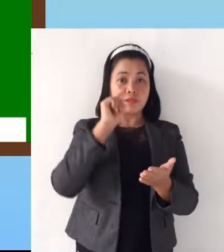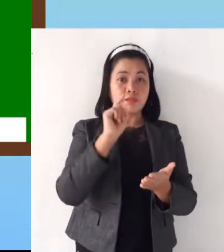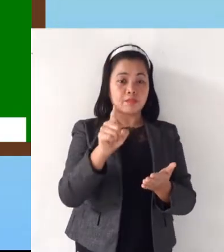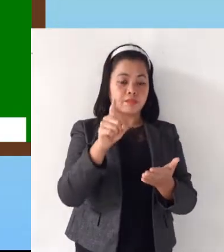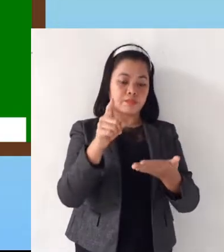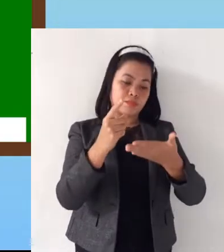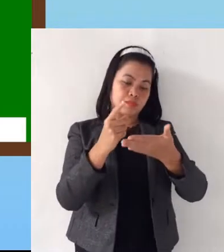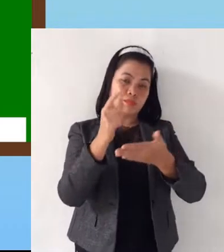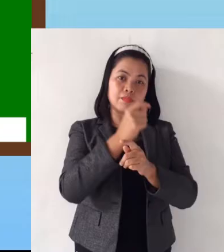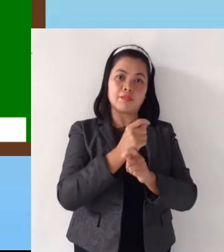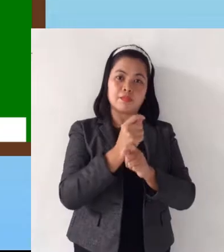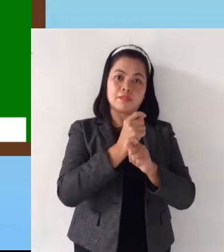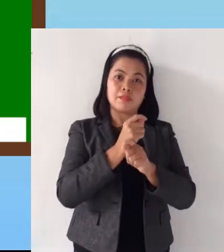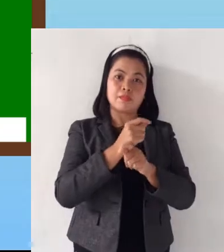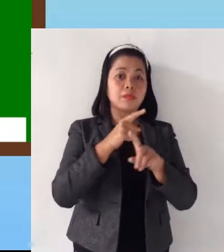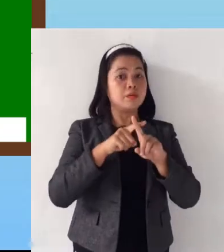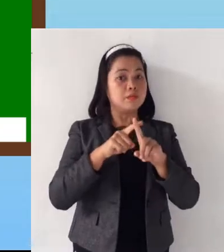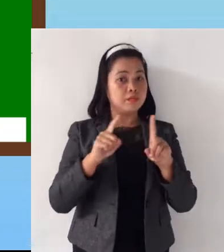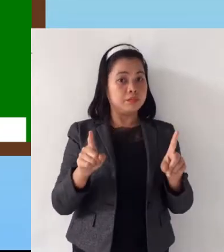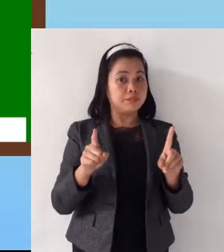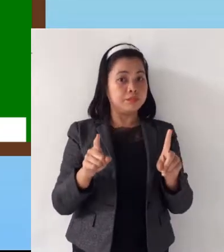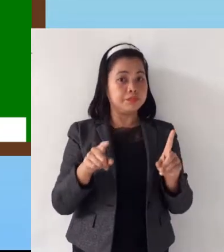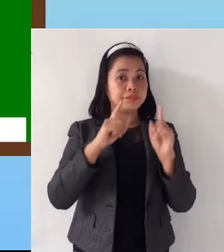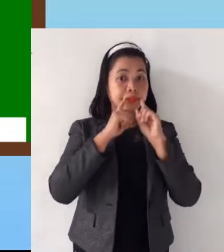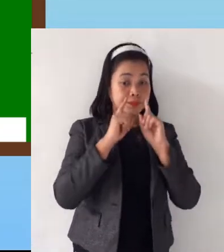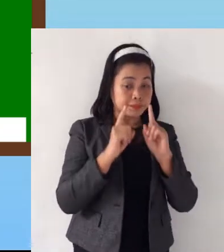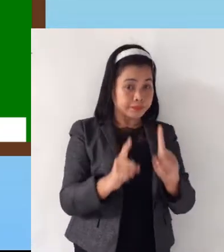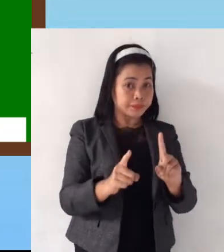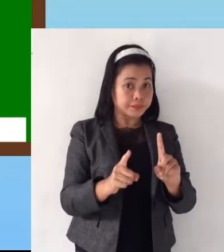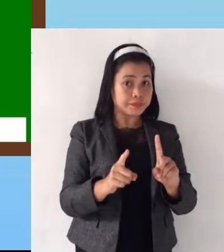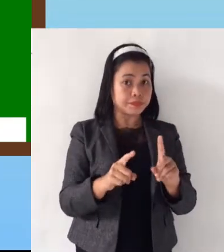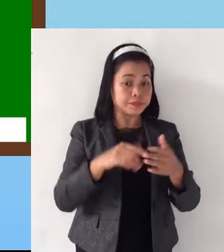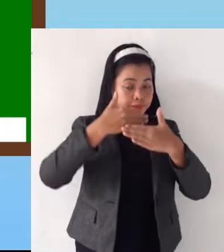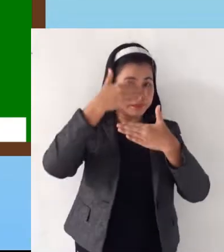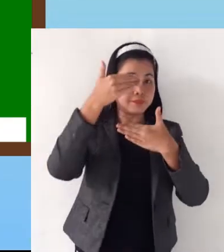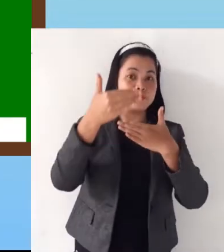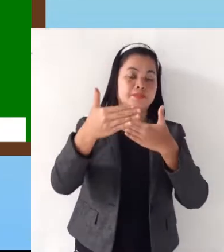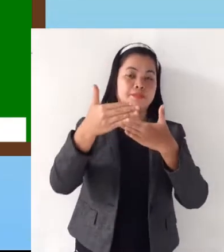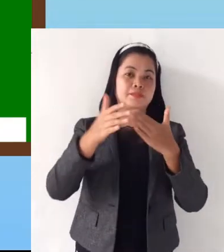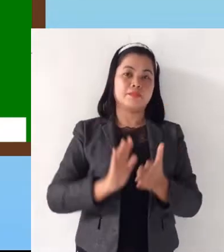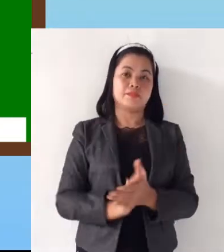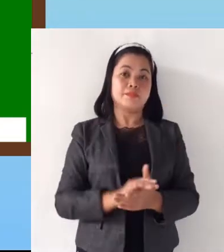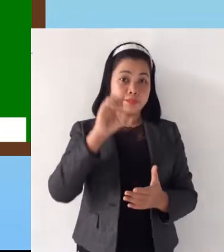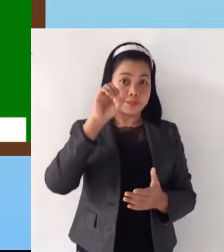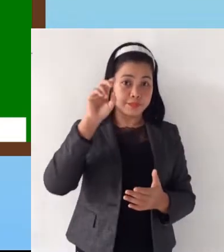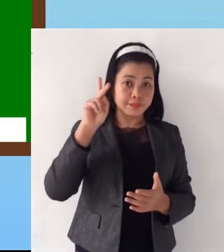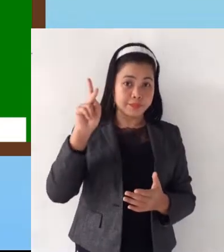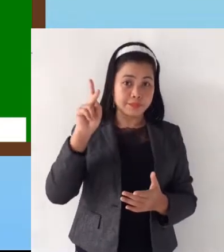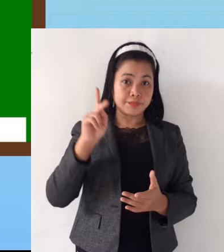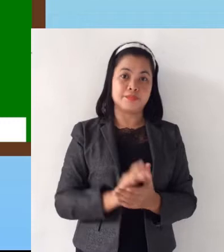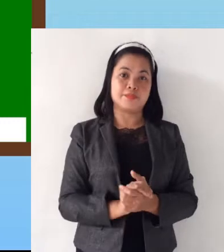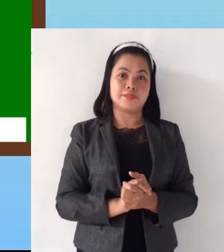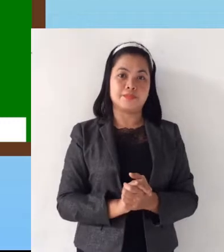to take. But we will answer that one later. Okay, ready?